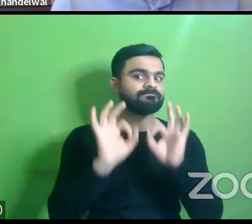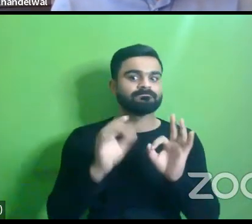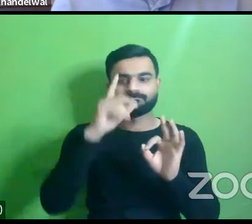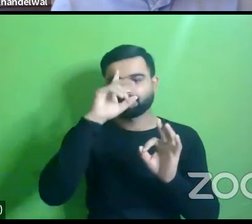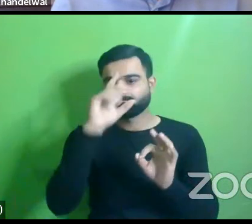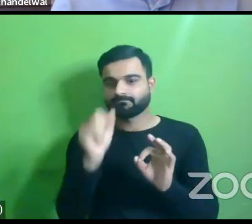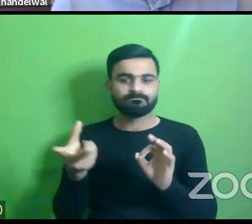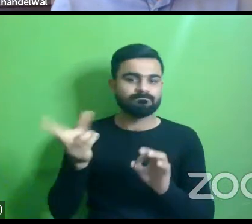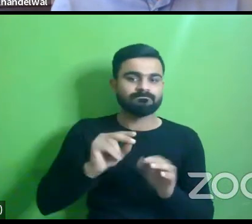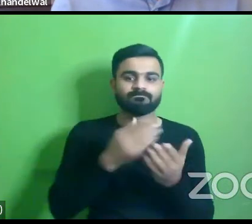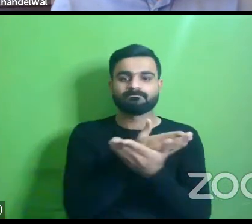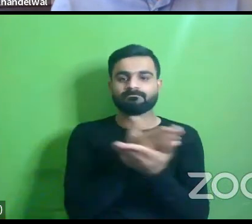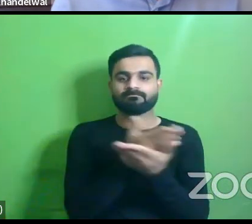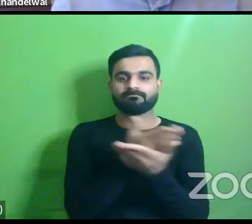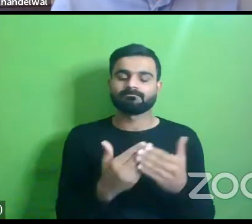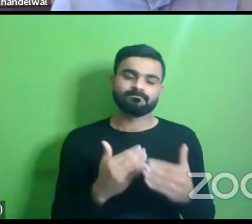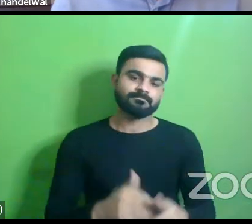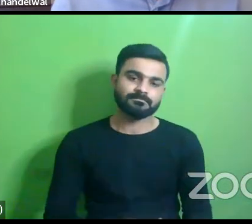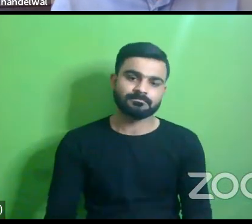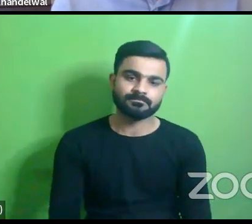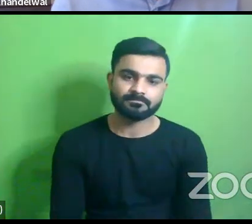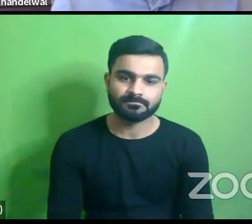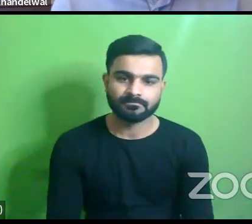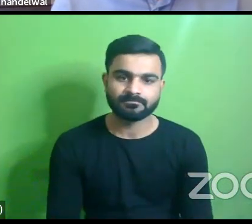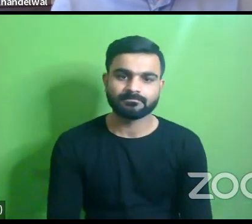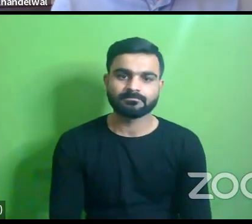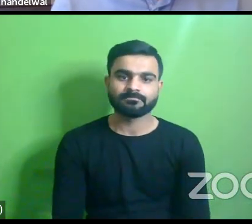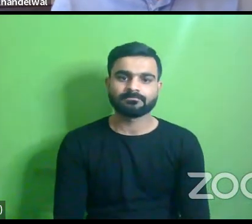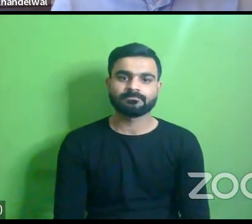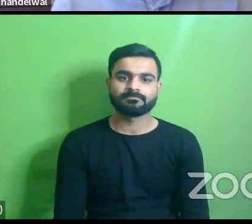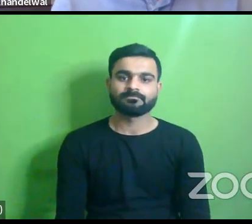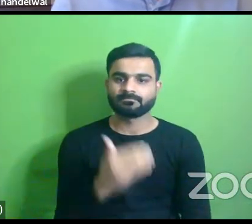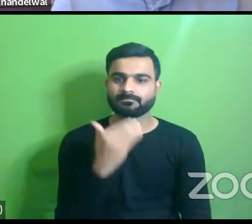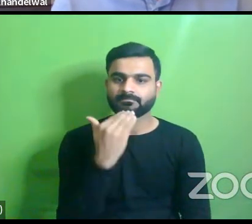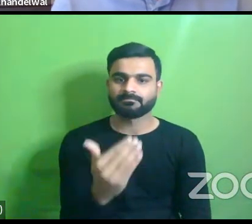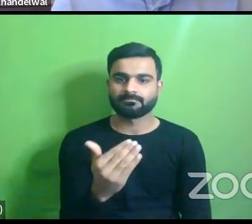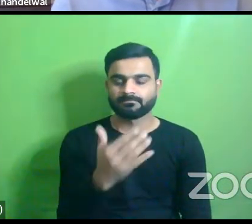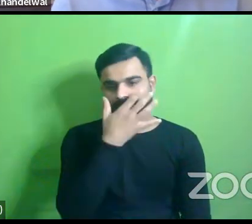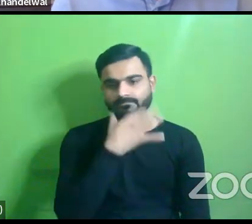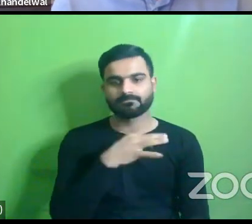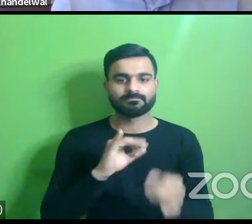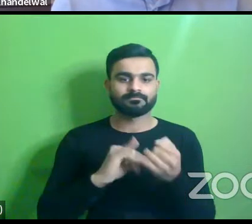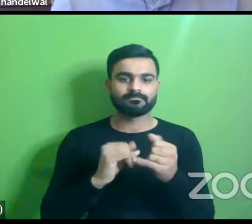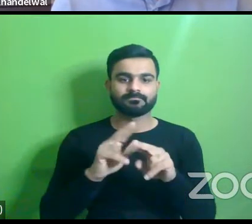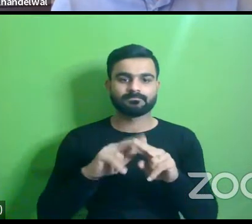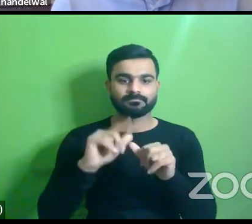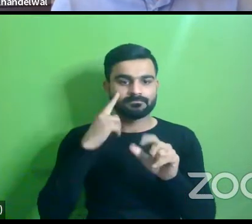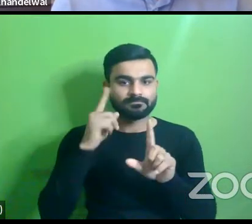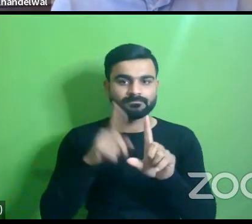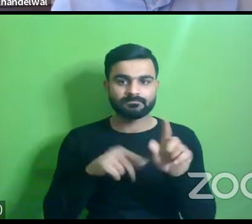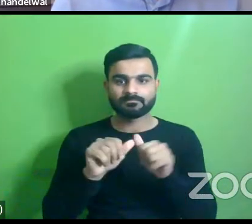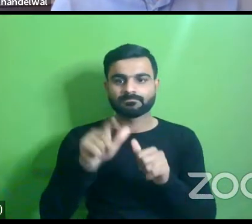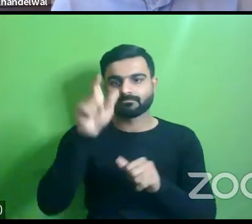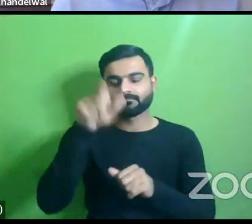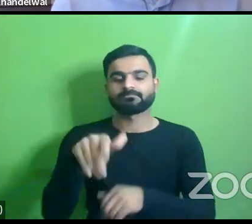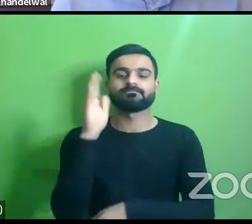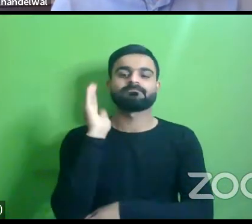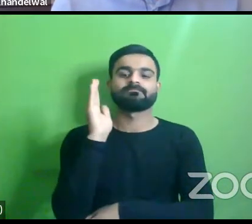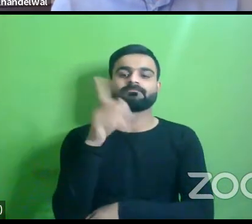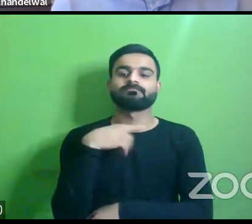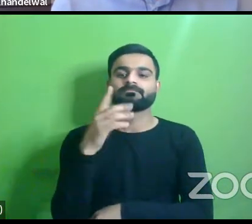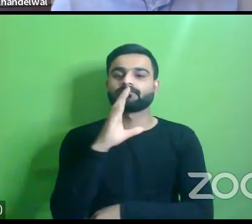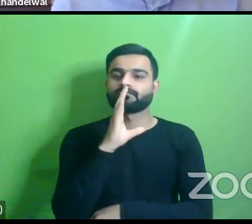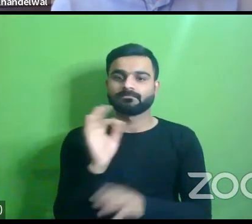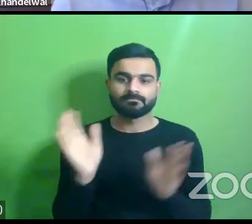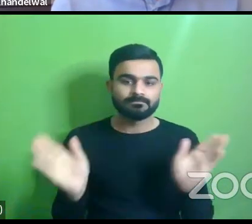one for us thank you thank you thank you so much sophia and thank you to all the panelists for uh actually